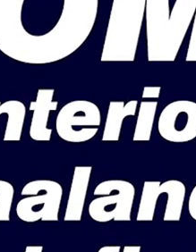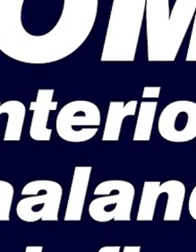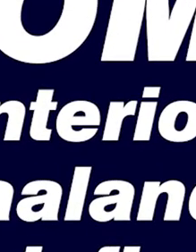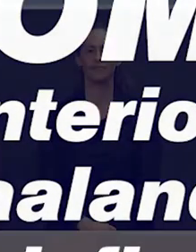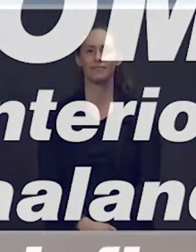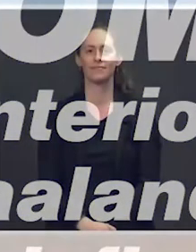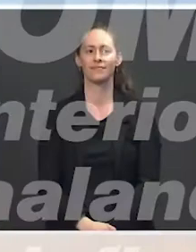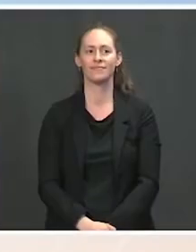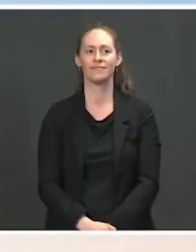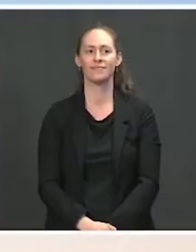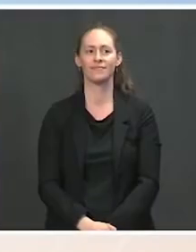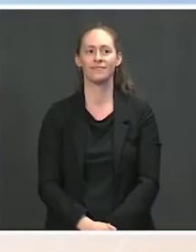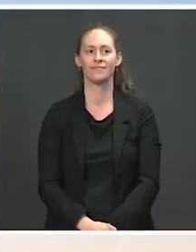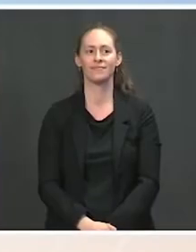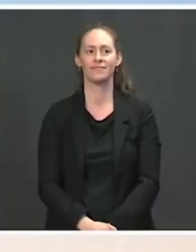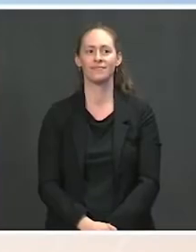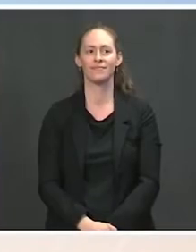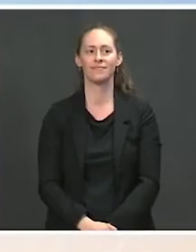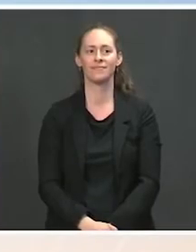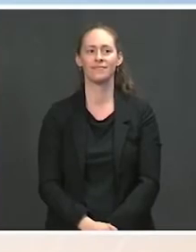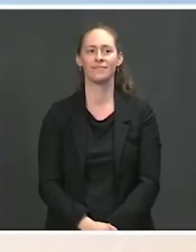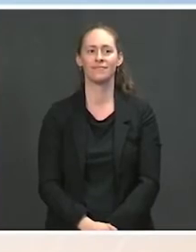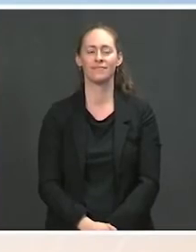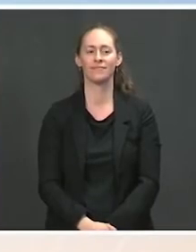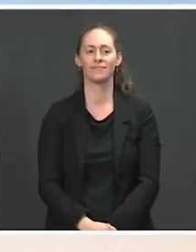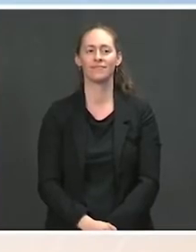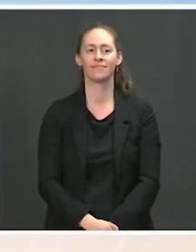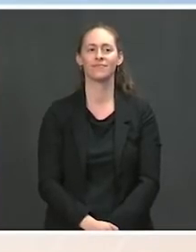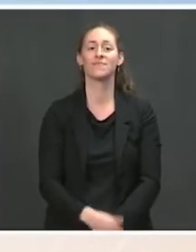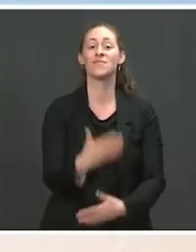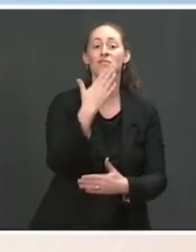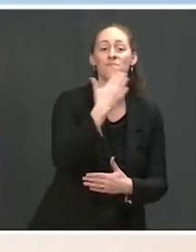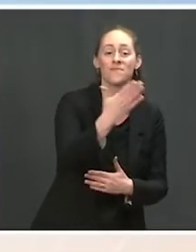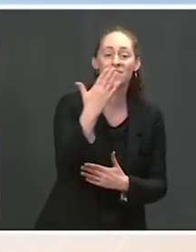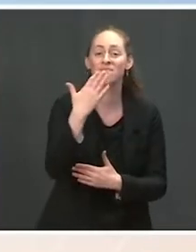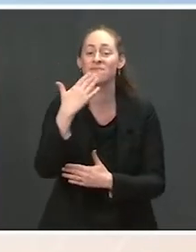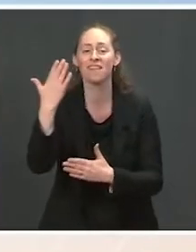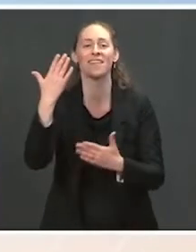Good morning, everyone. Thank you so